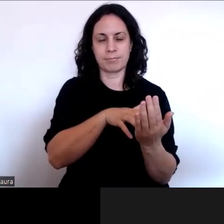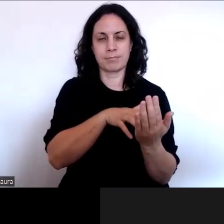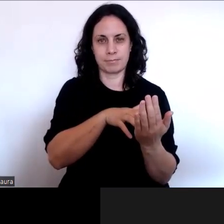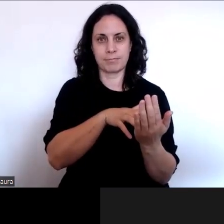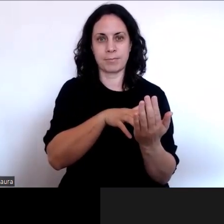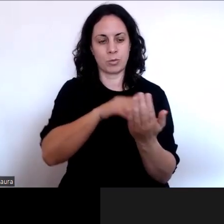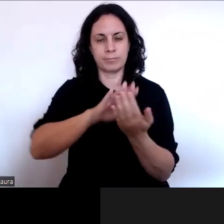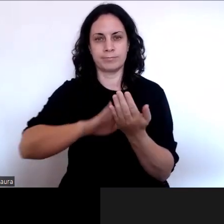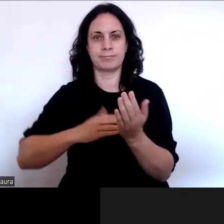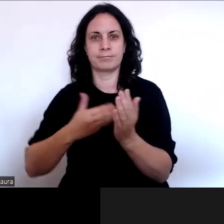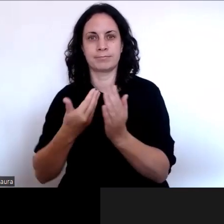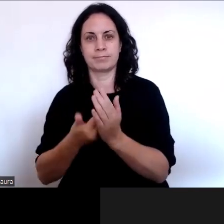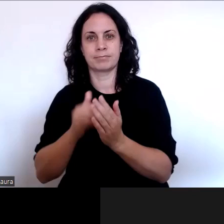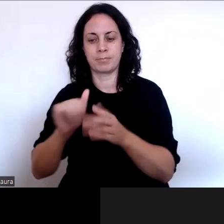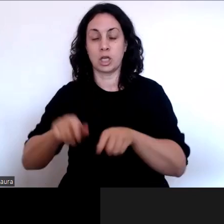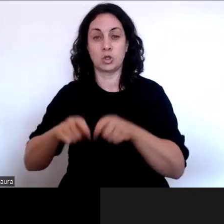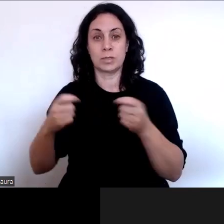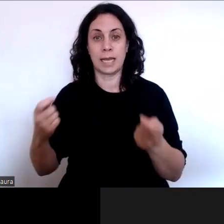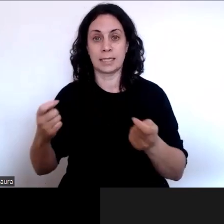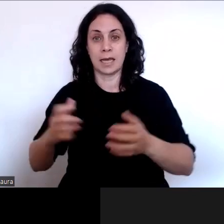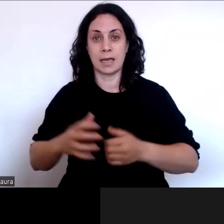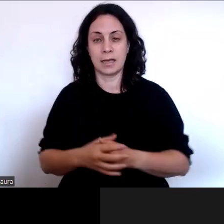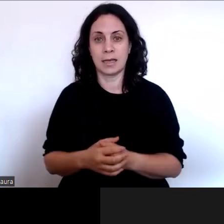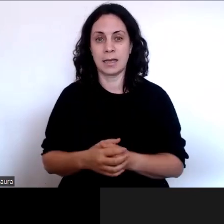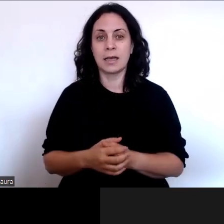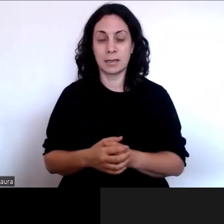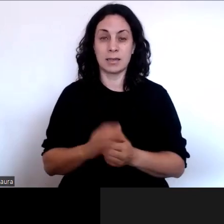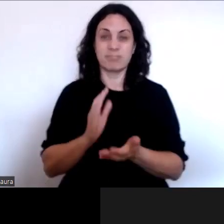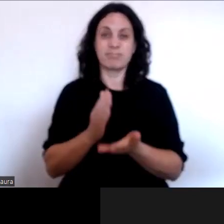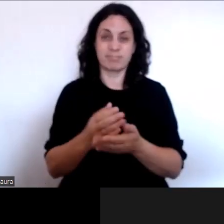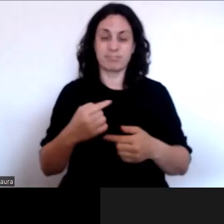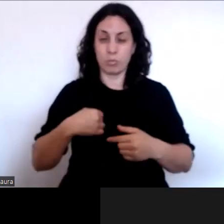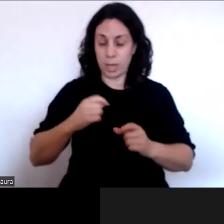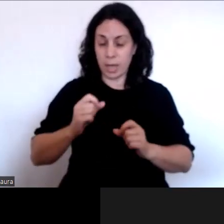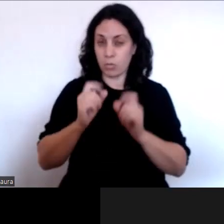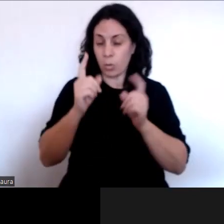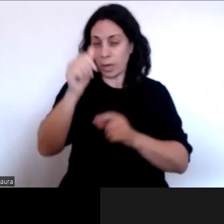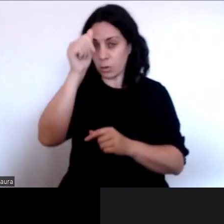language newsletter. We're really conscious that this is really difficult.